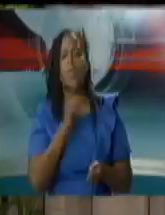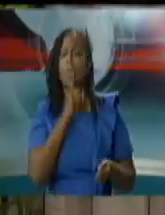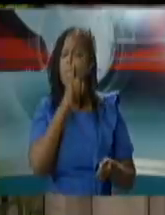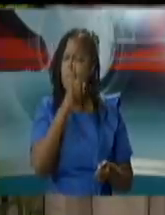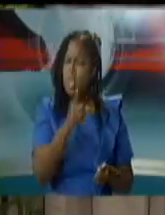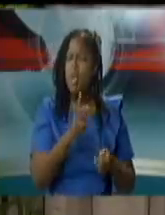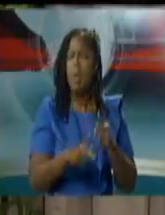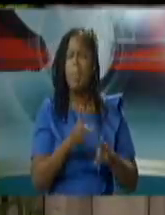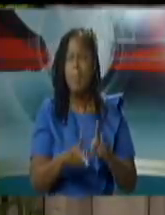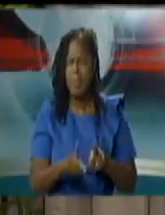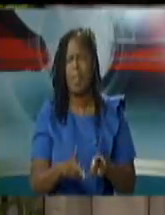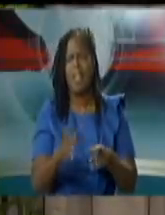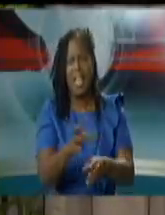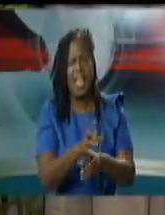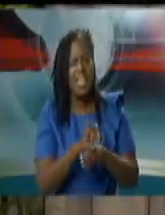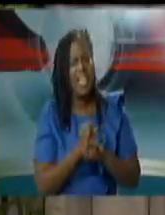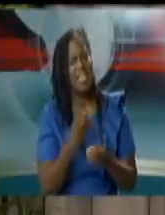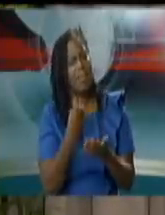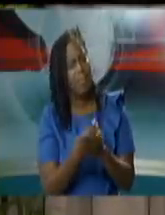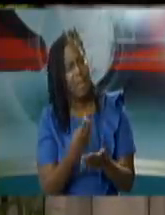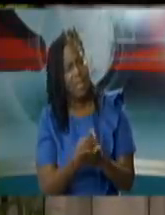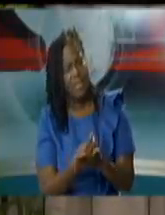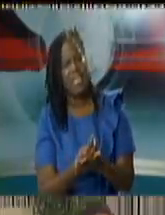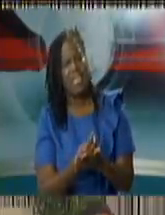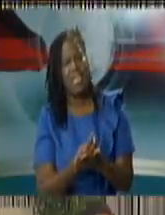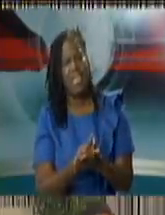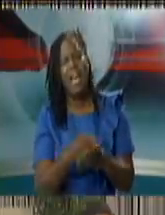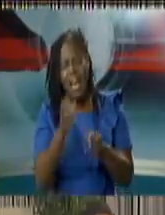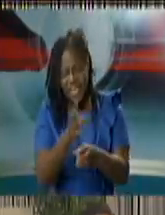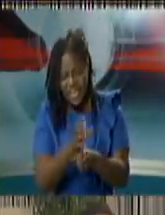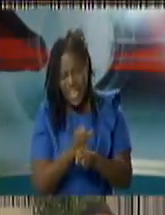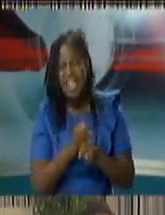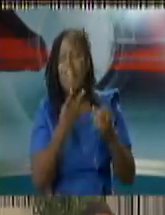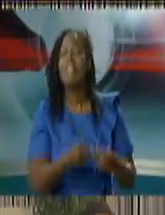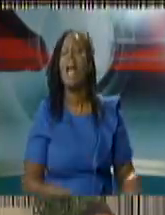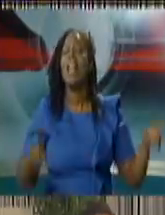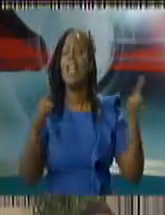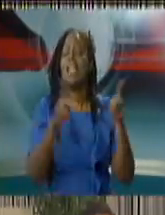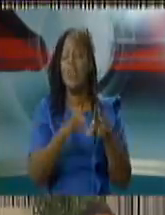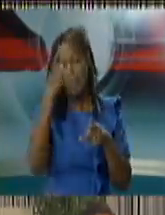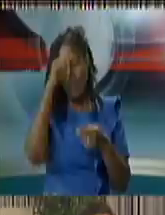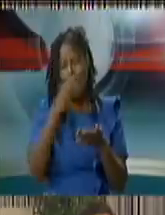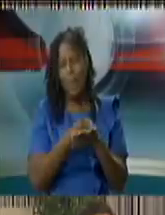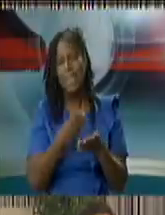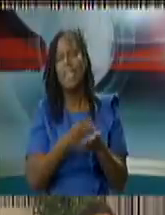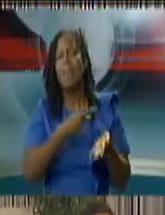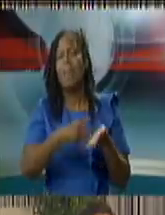paying us as public servants for what we do thank you ag loop titi